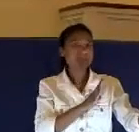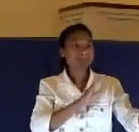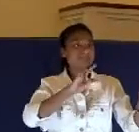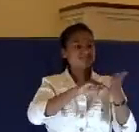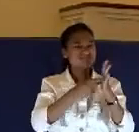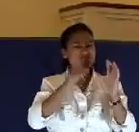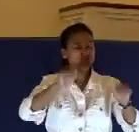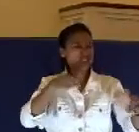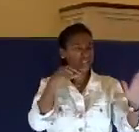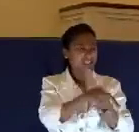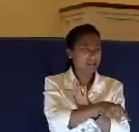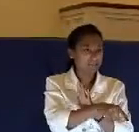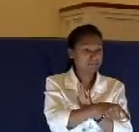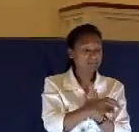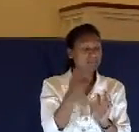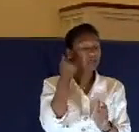death.